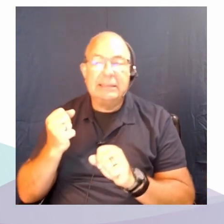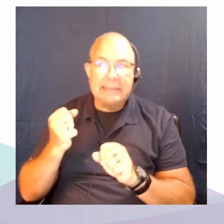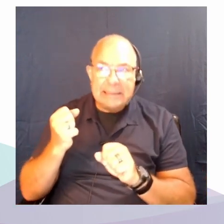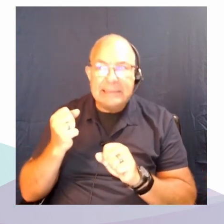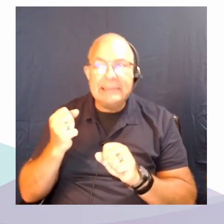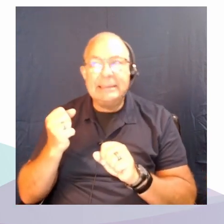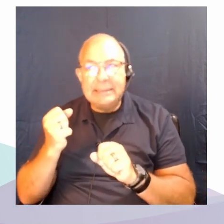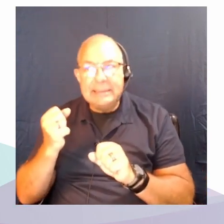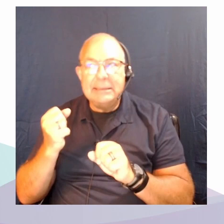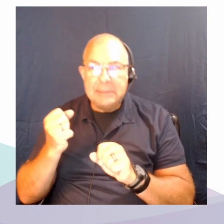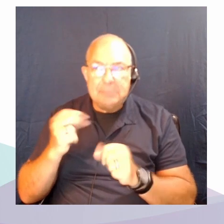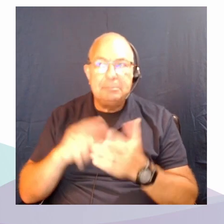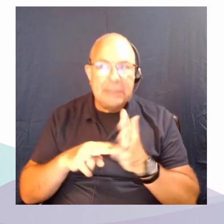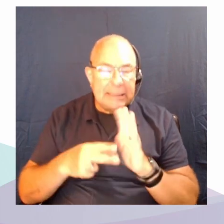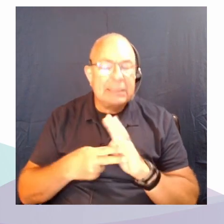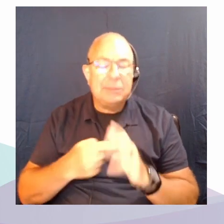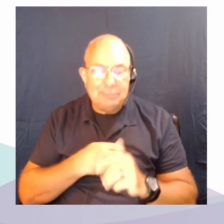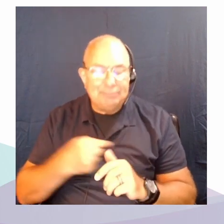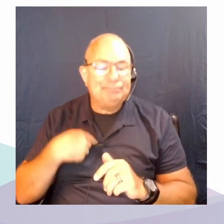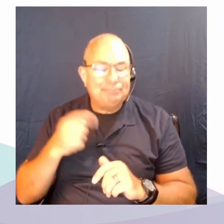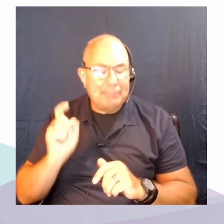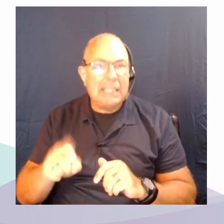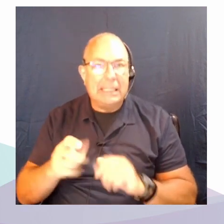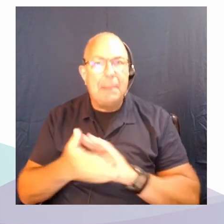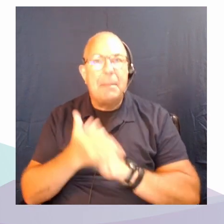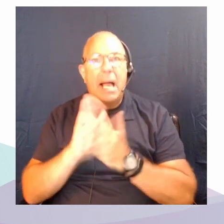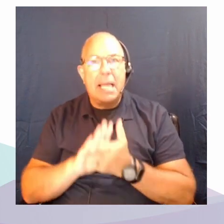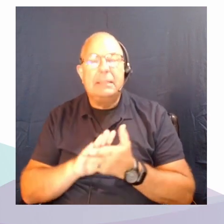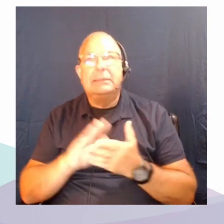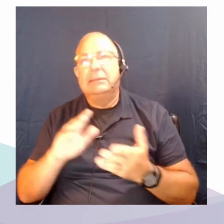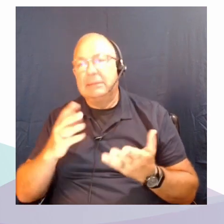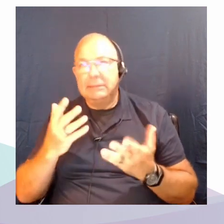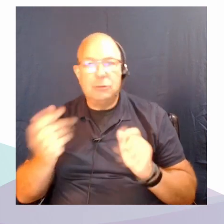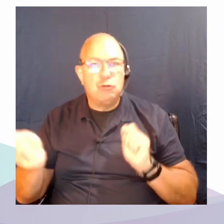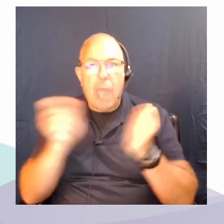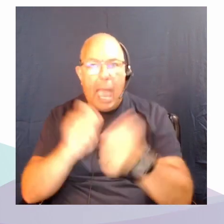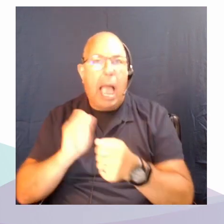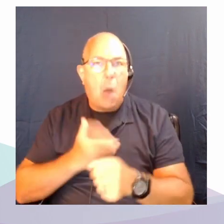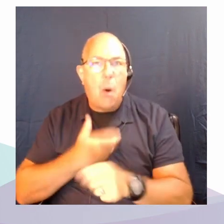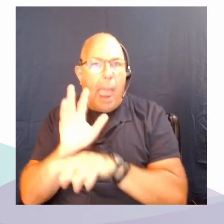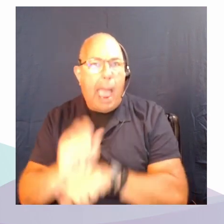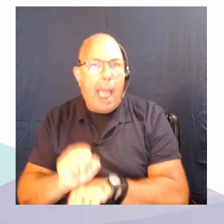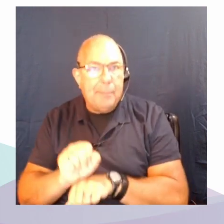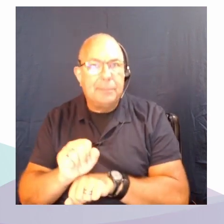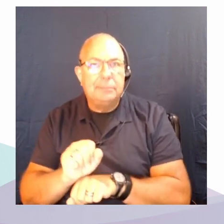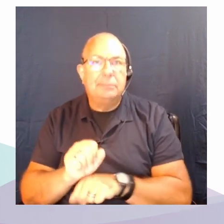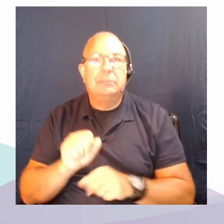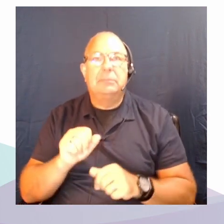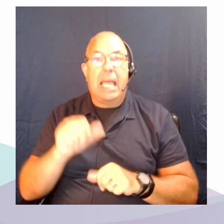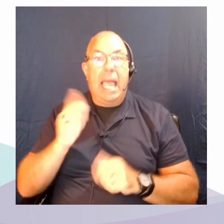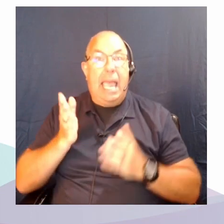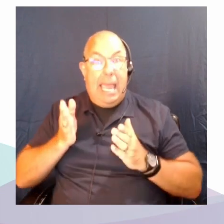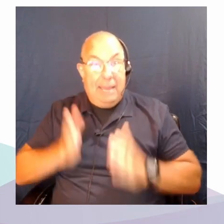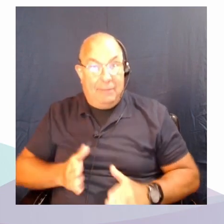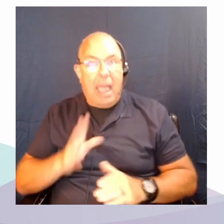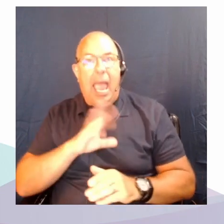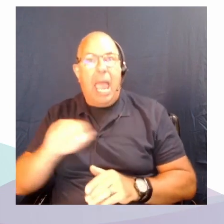we have to become different kinds of creatures, both individually and socially, and in a fundamental way.